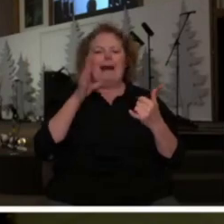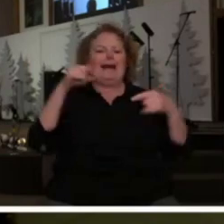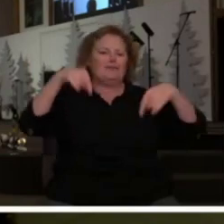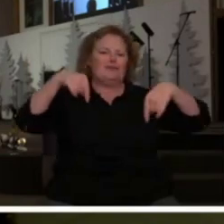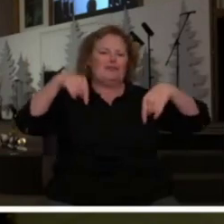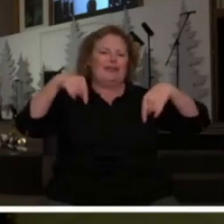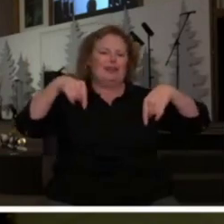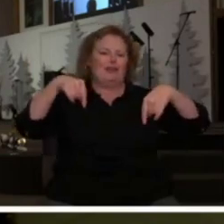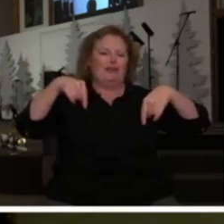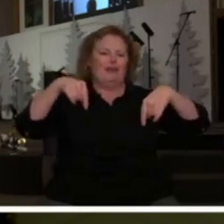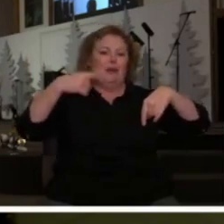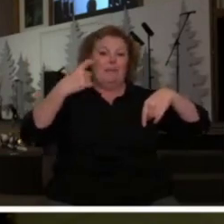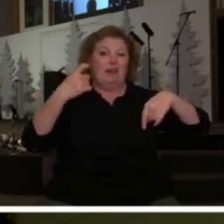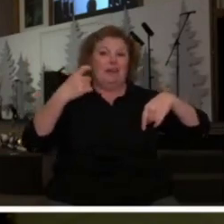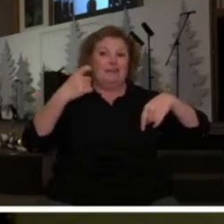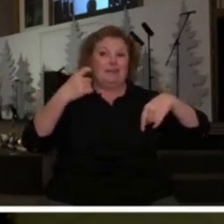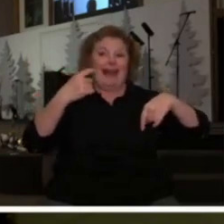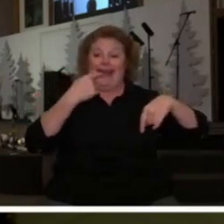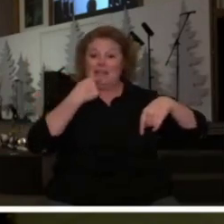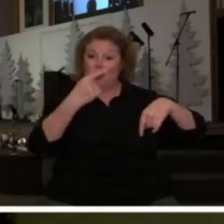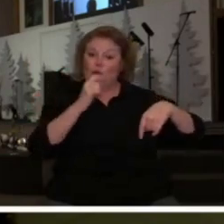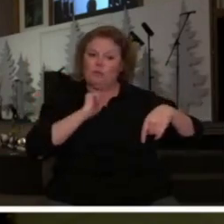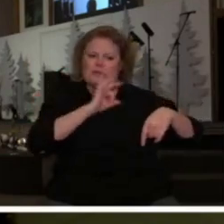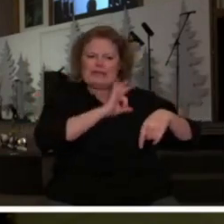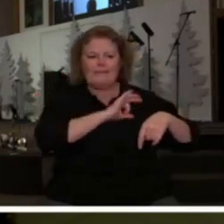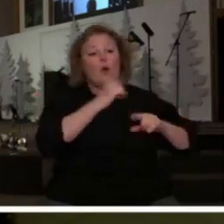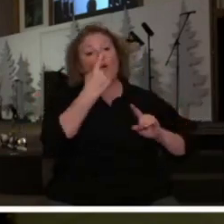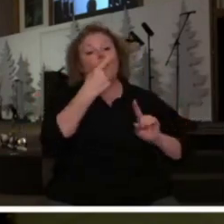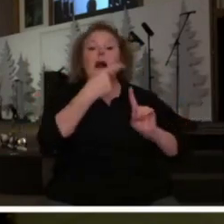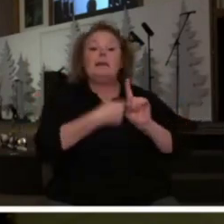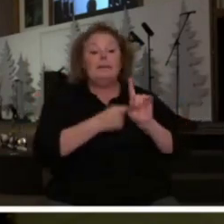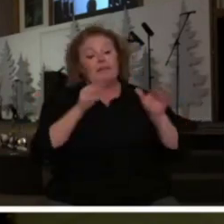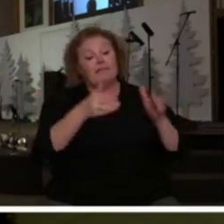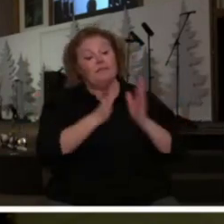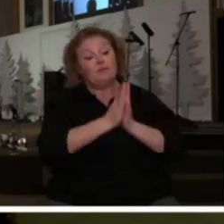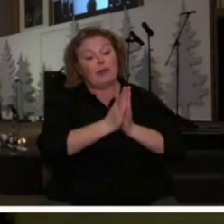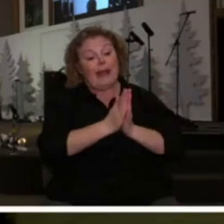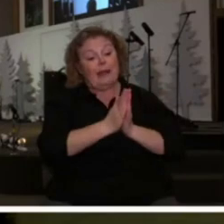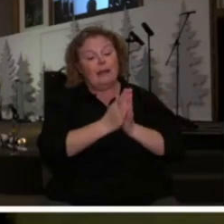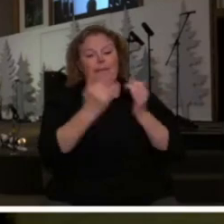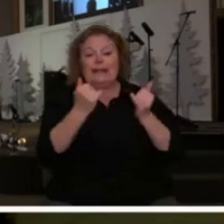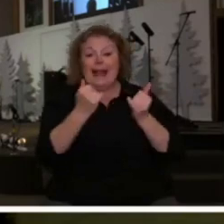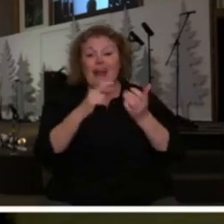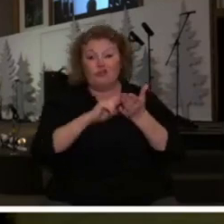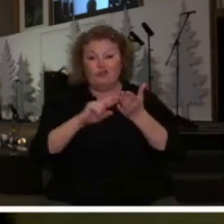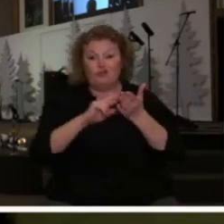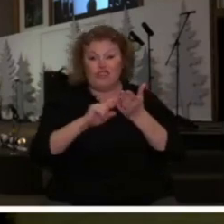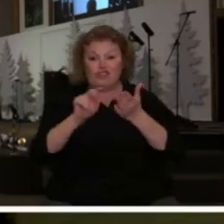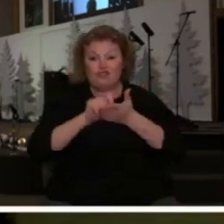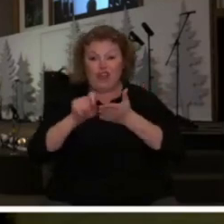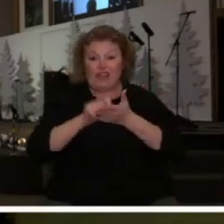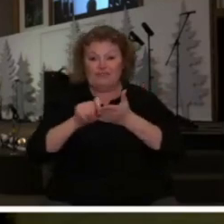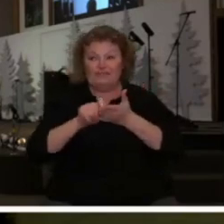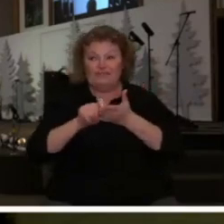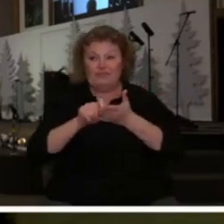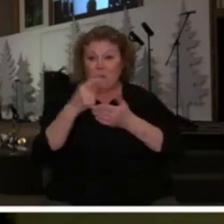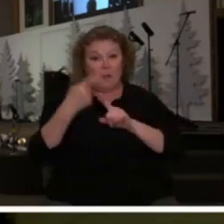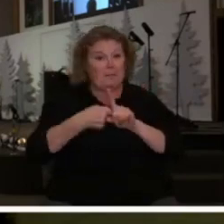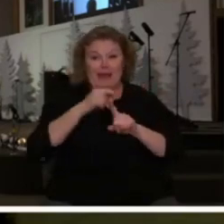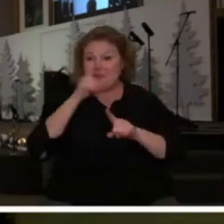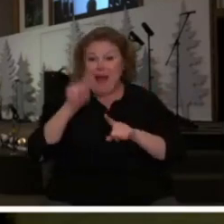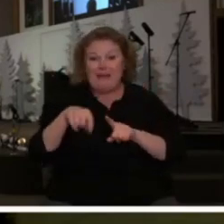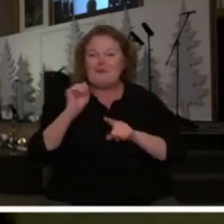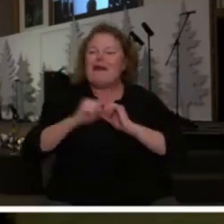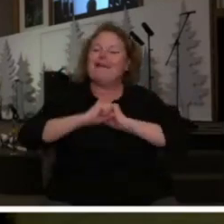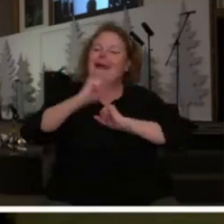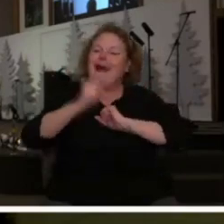because I told my staff that I was going to spend the first month focusing on prayer, but as I've gotten into this, I don't have to get it in in a month. We're going to spend some